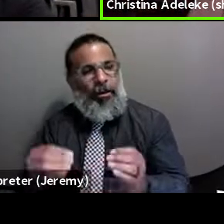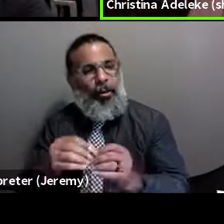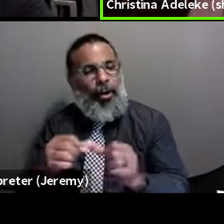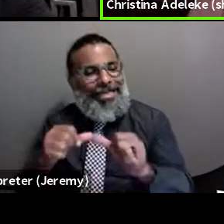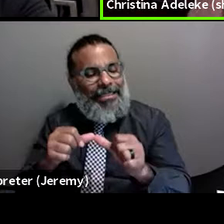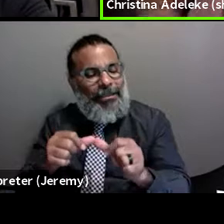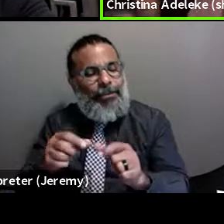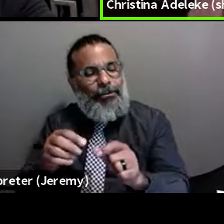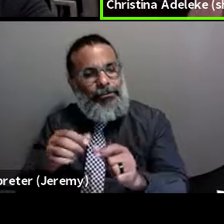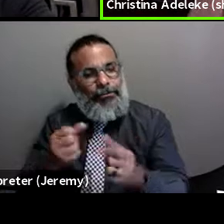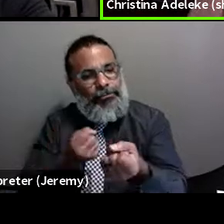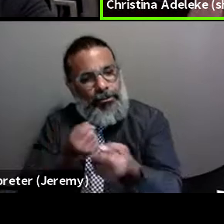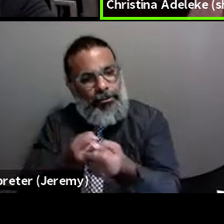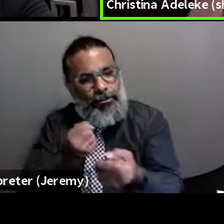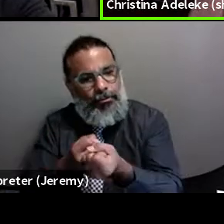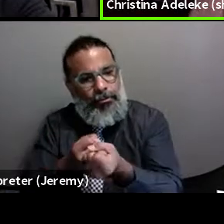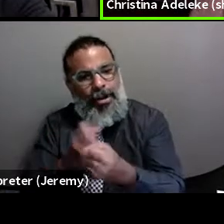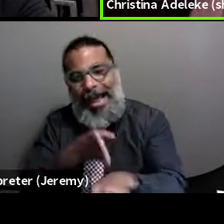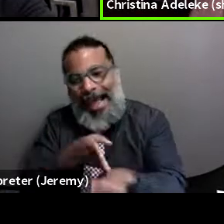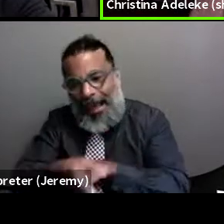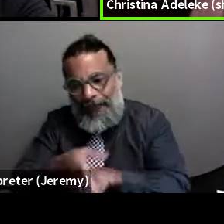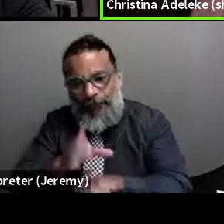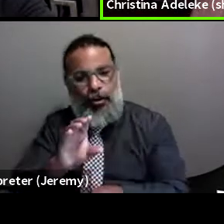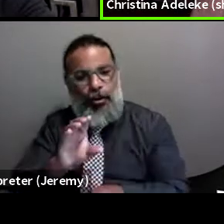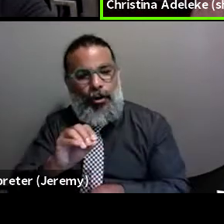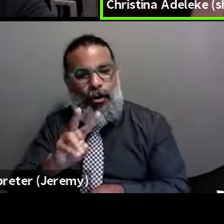support after COVID.